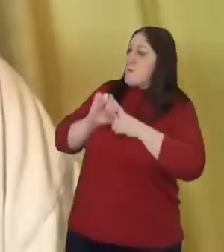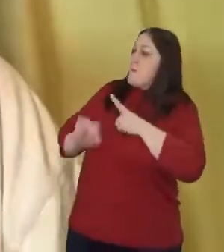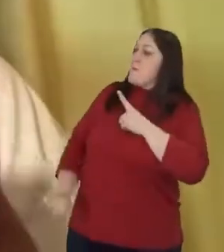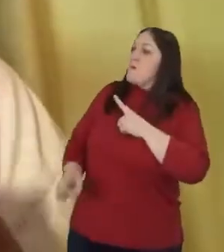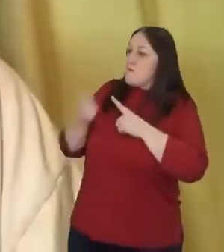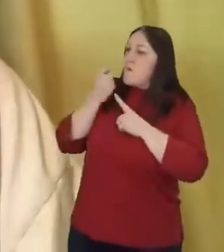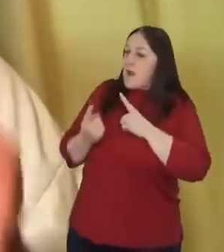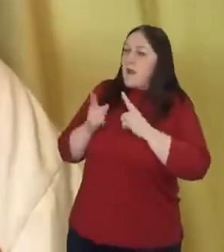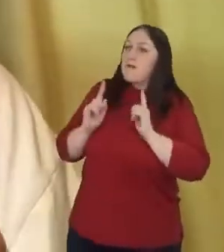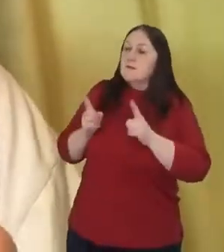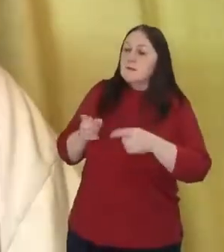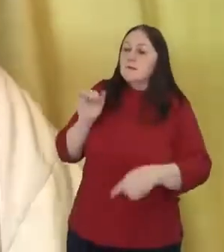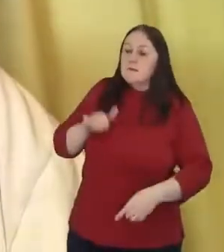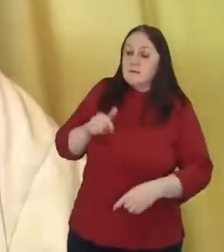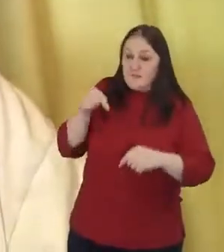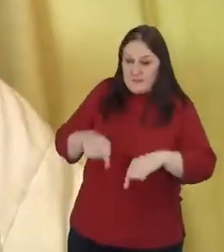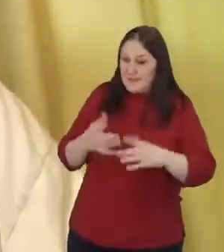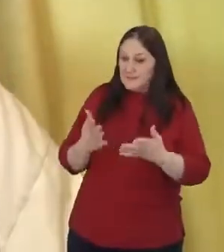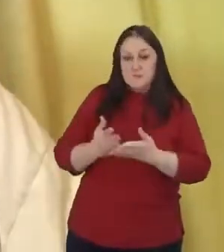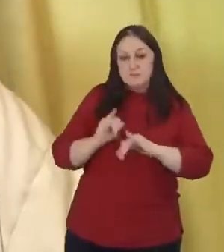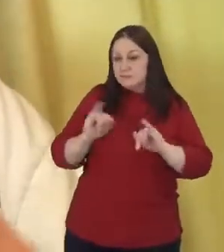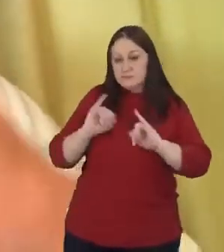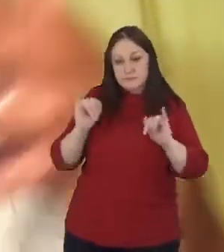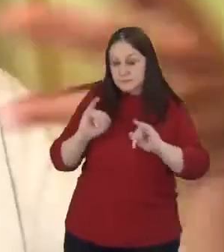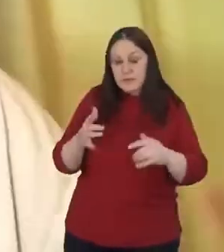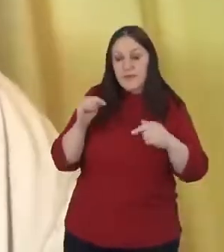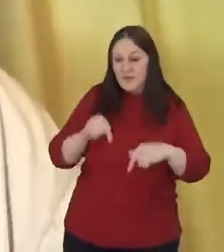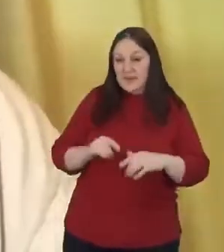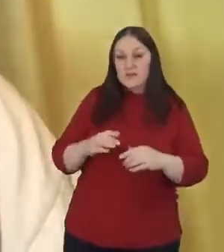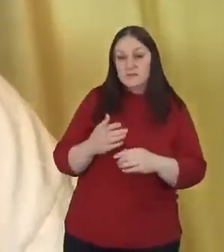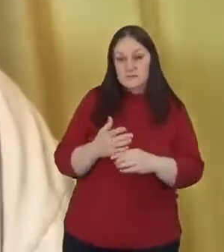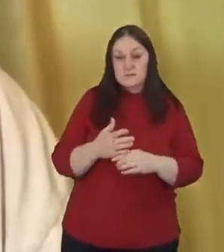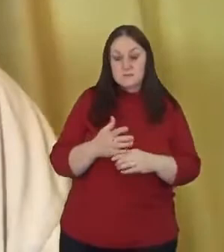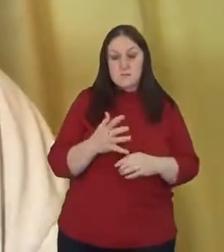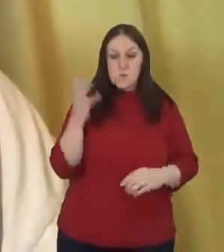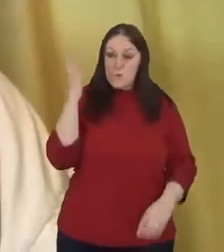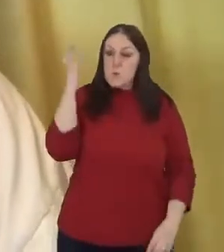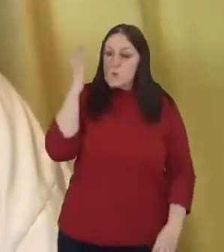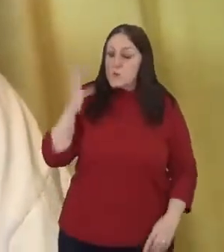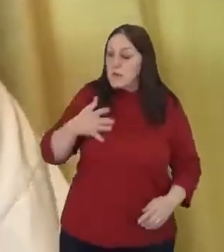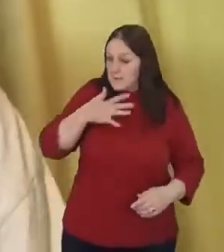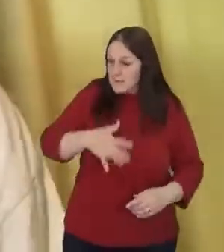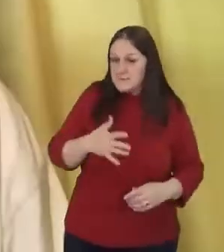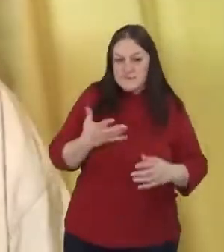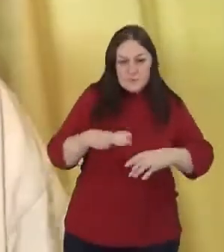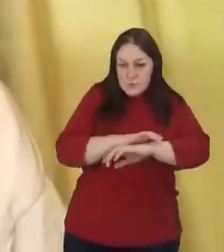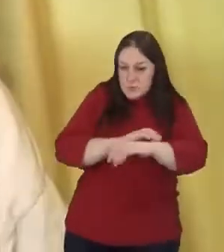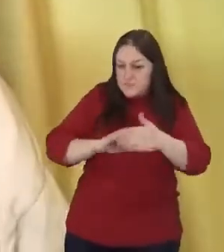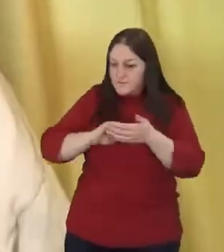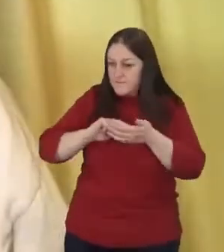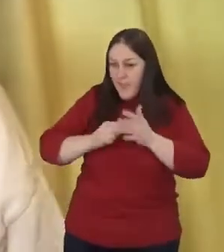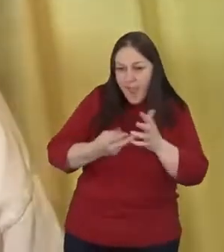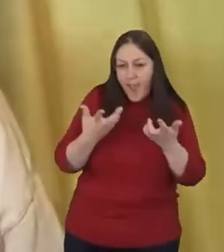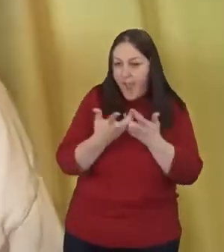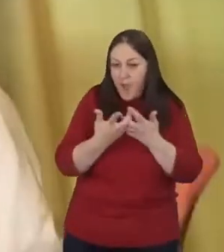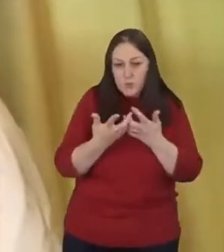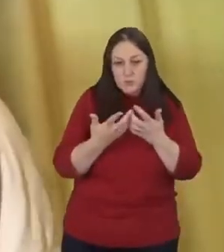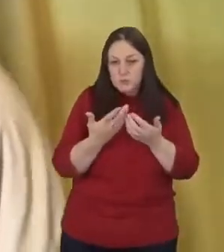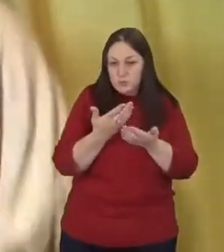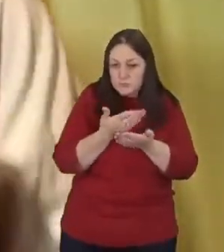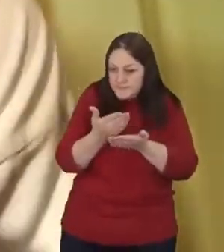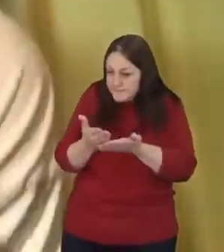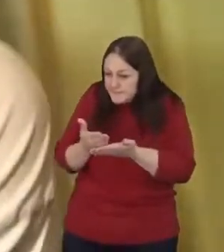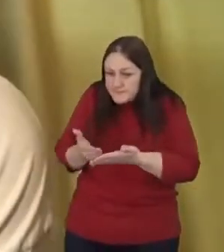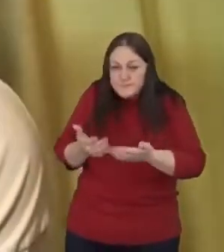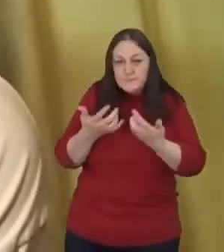an emergency, a public health crisis and began to mobilize an emergency response. But part of what we had to do, right, was